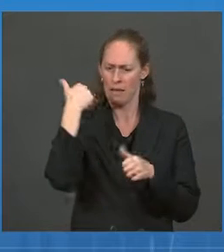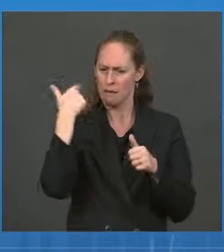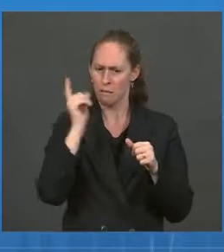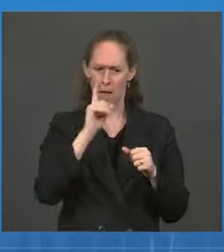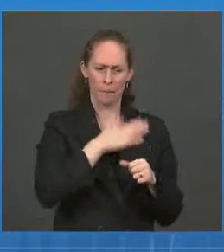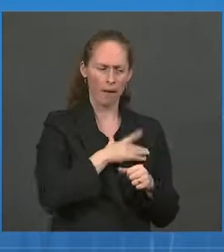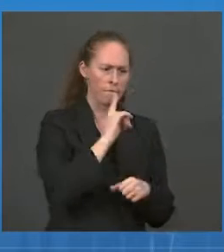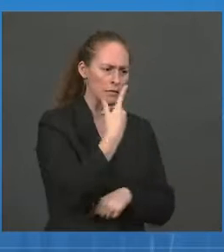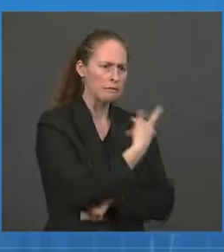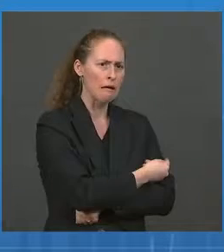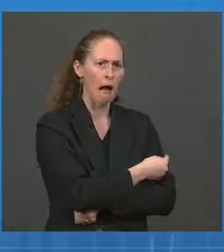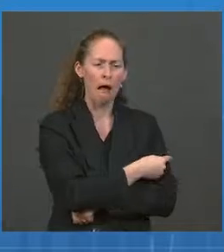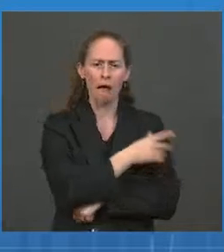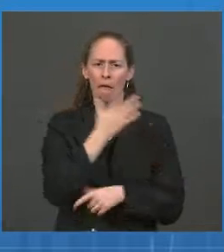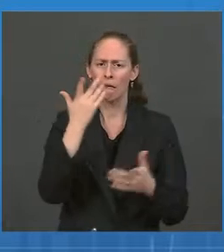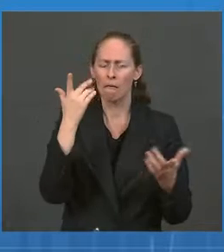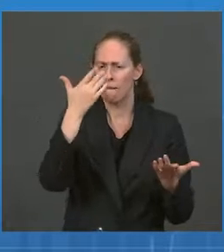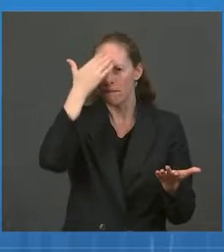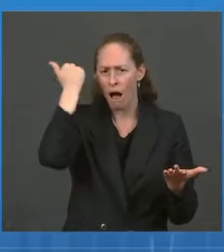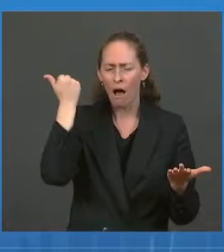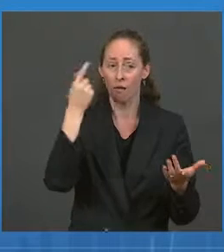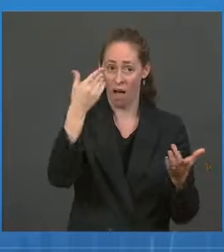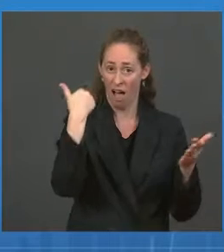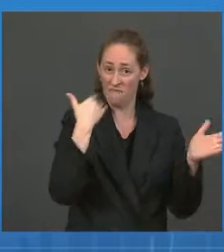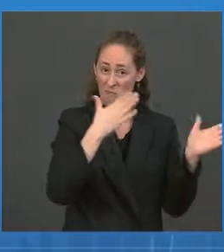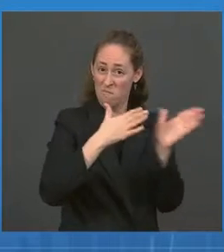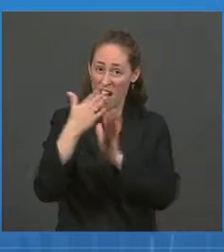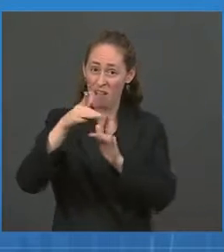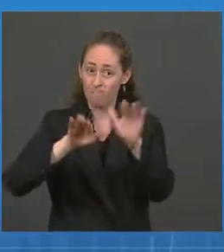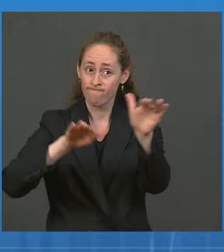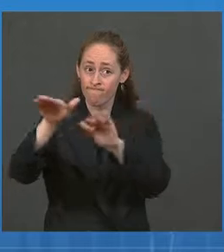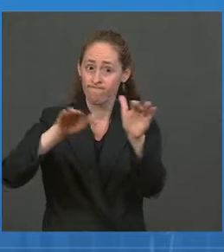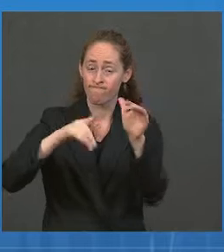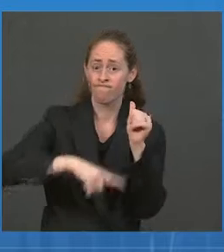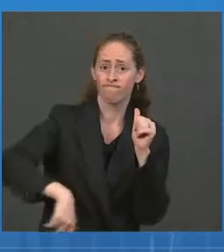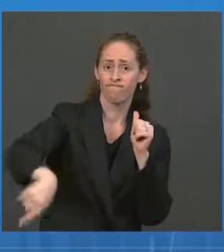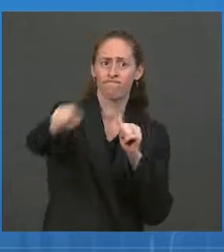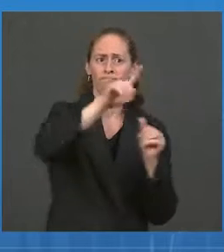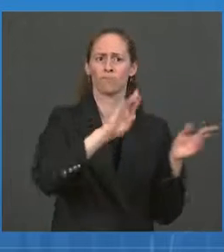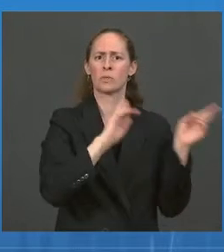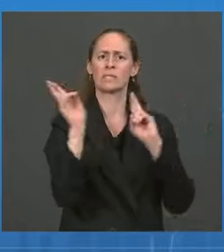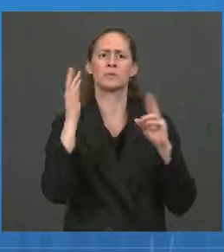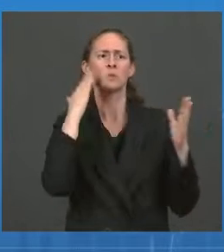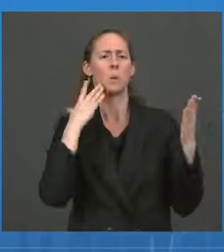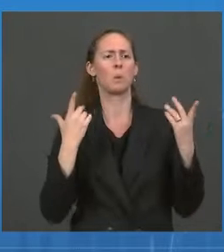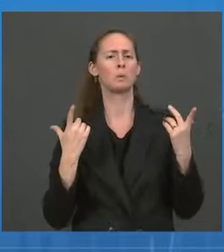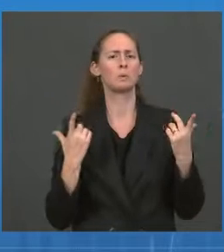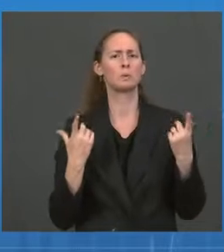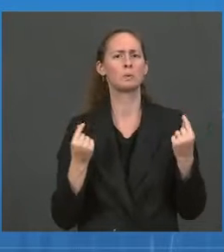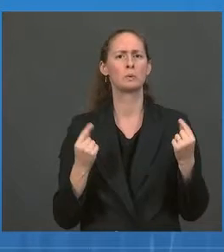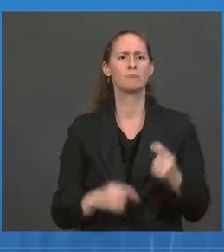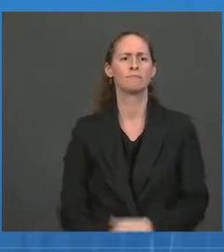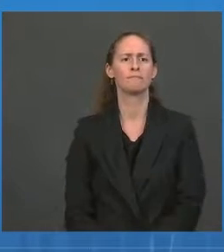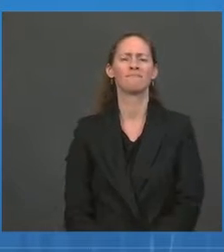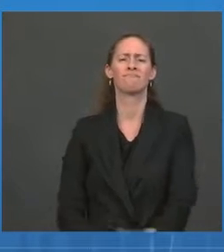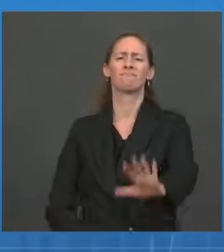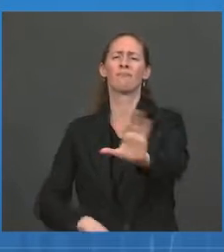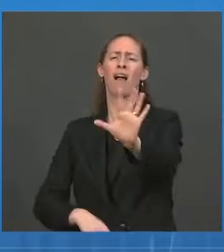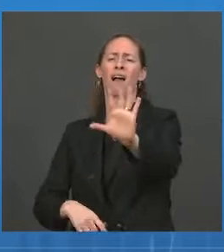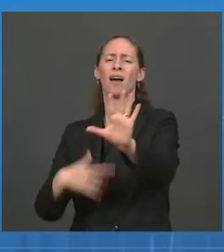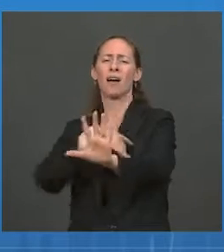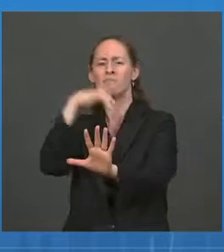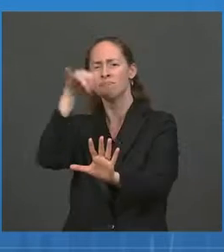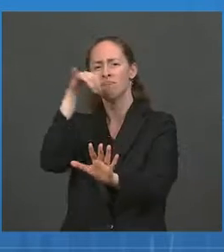doses and really people in harder to reach populations? Yeah. Well, thank you. We have plenty of supply of all three